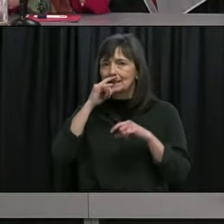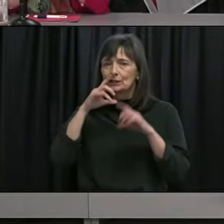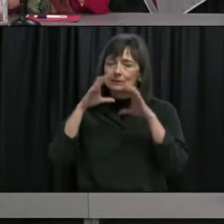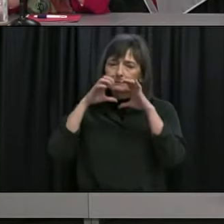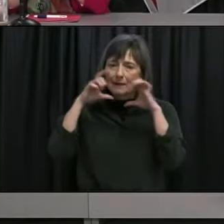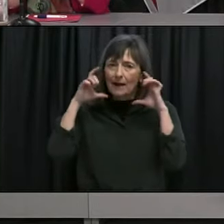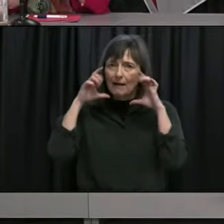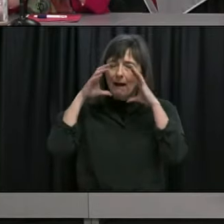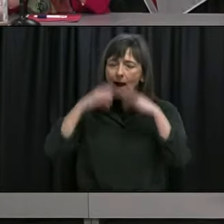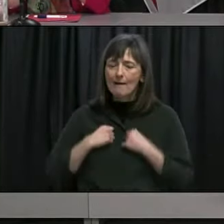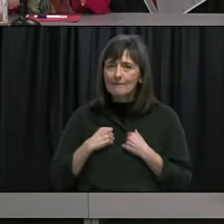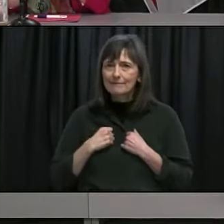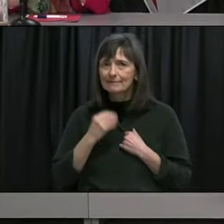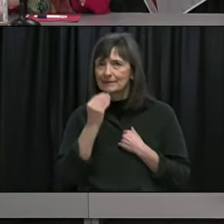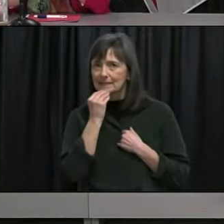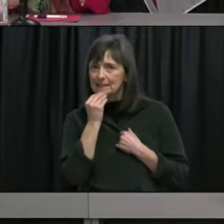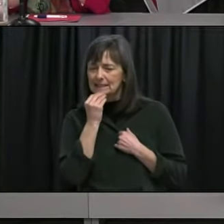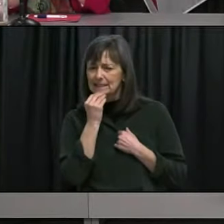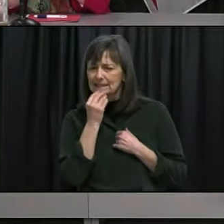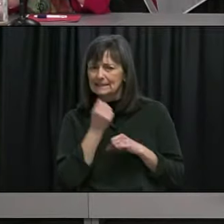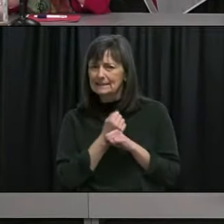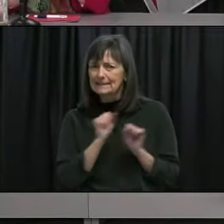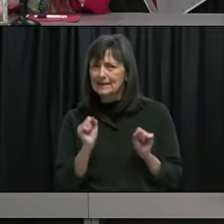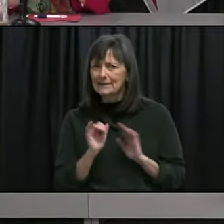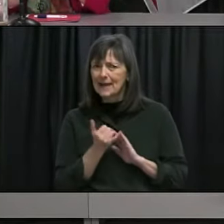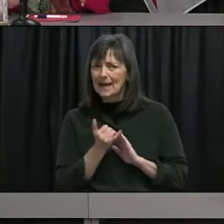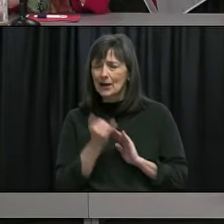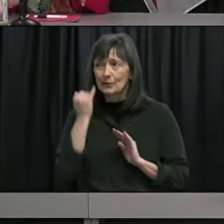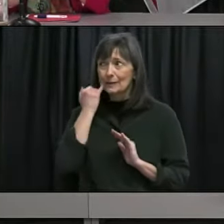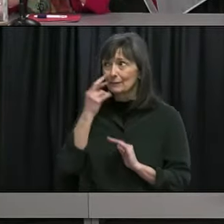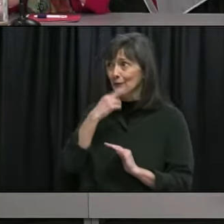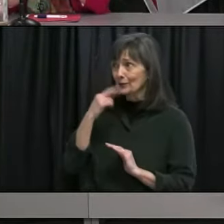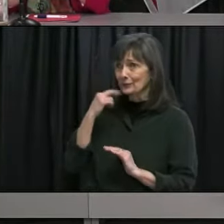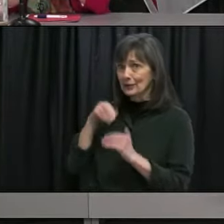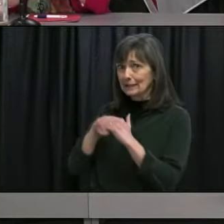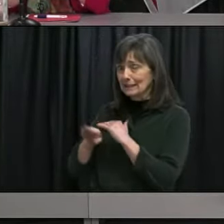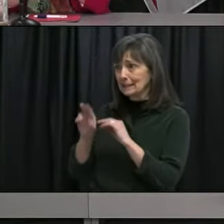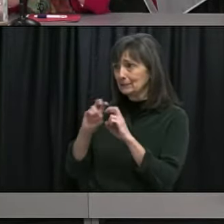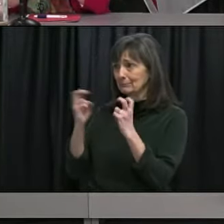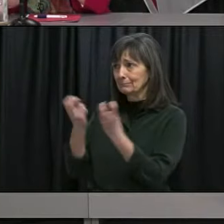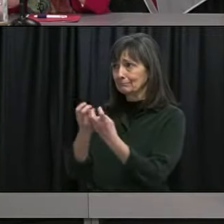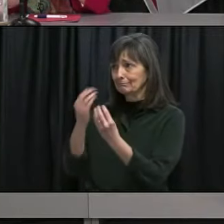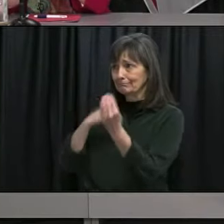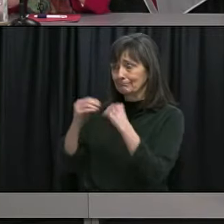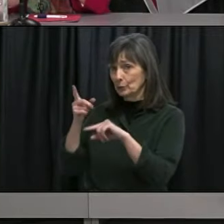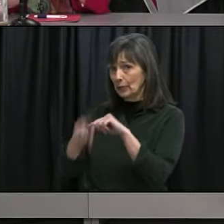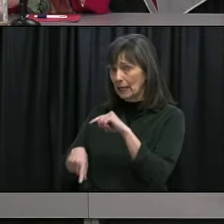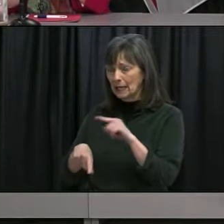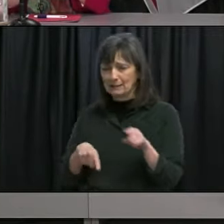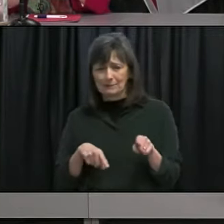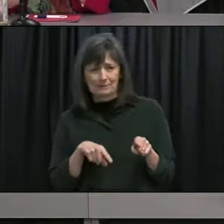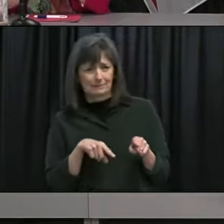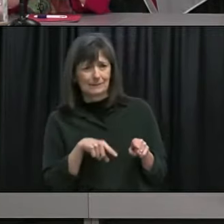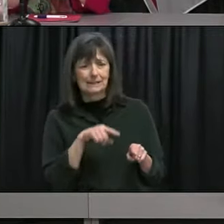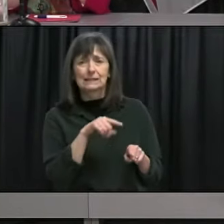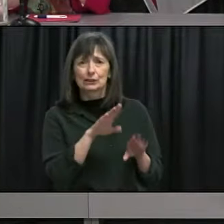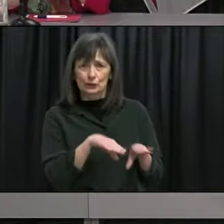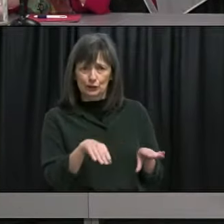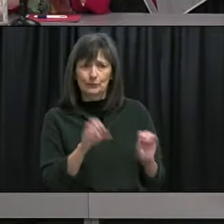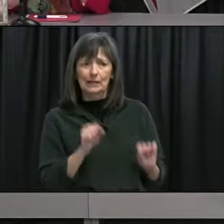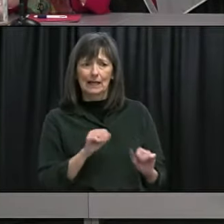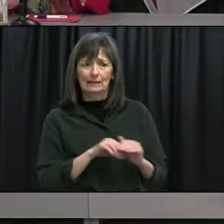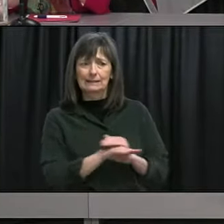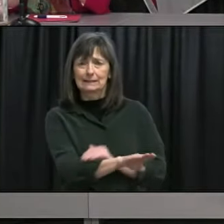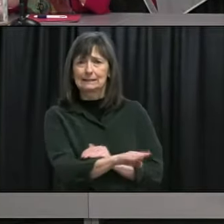would be considered safe with many pointing out the restaurants are still closed or some areas of the operating at 50% capacity